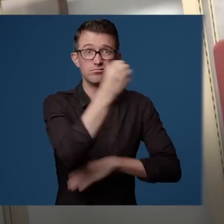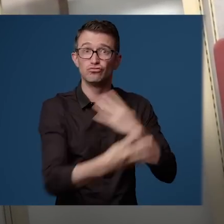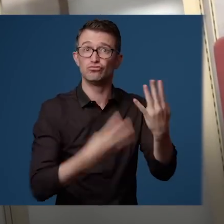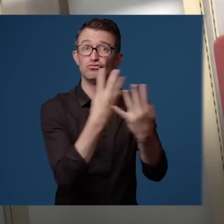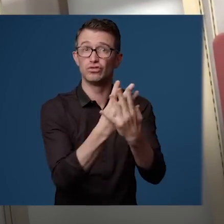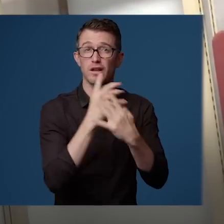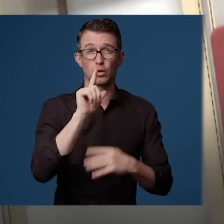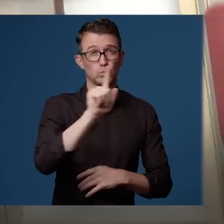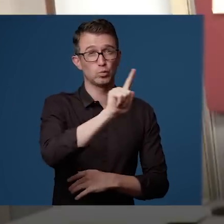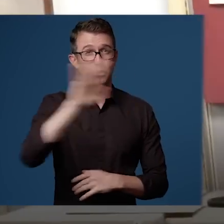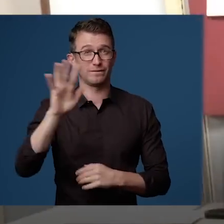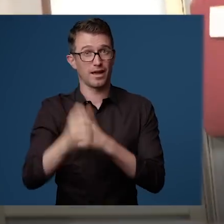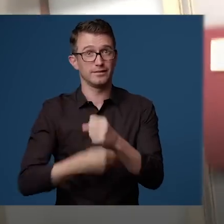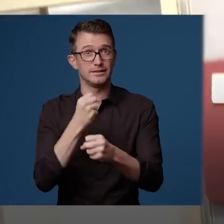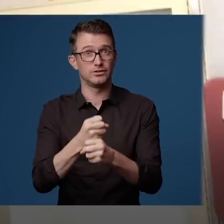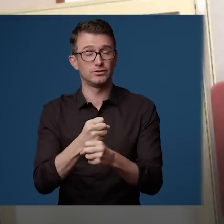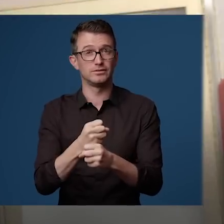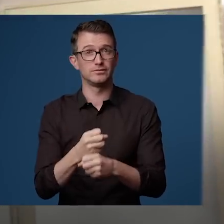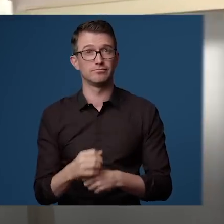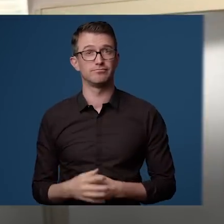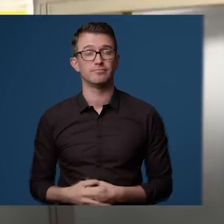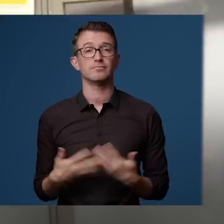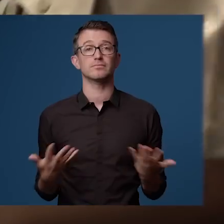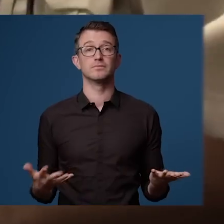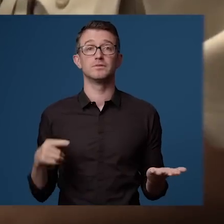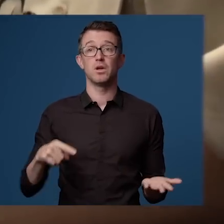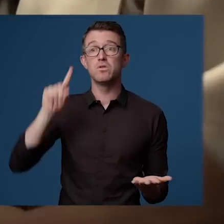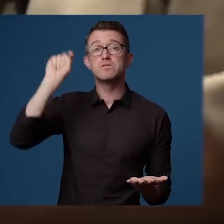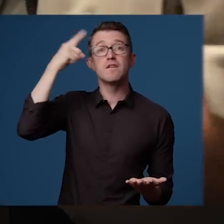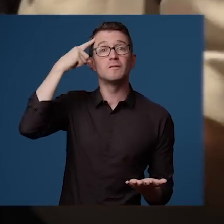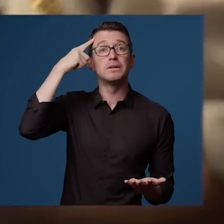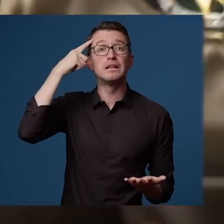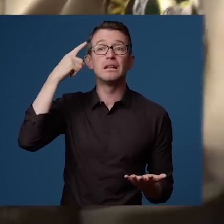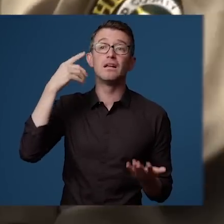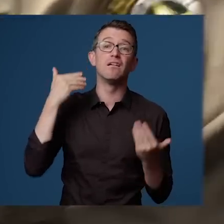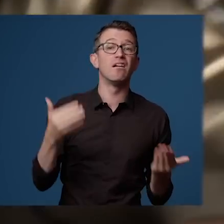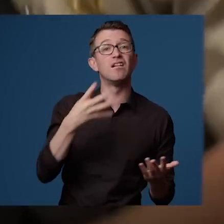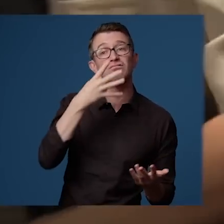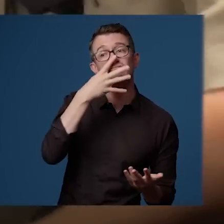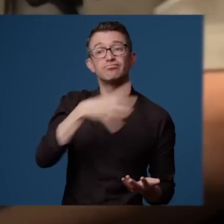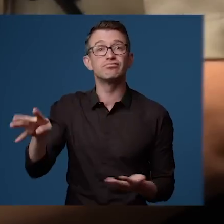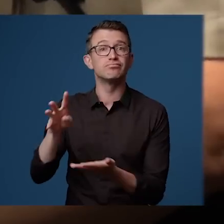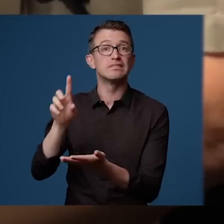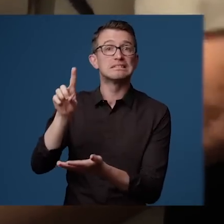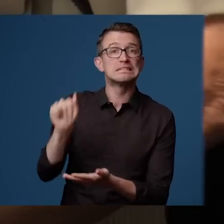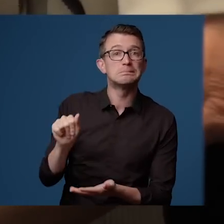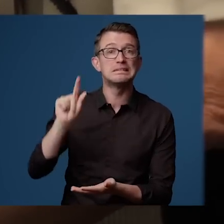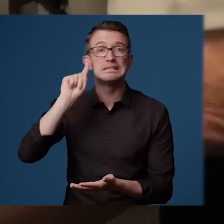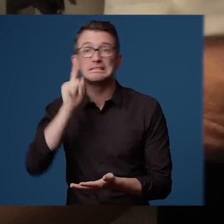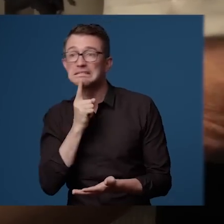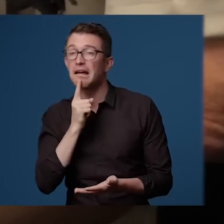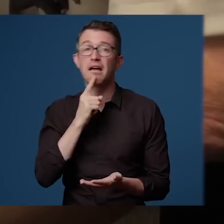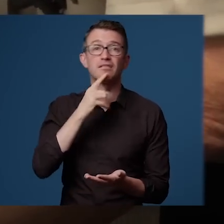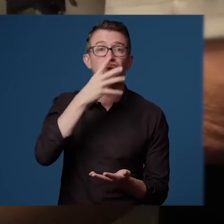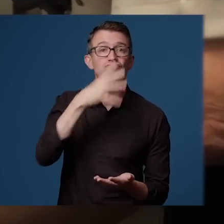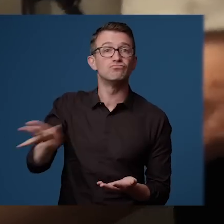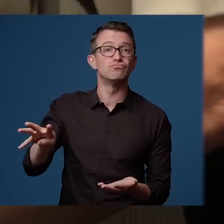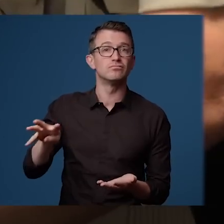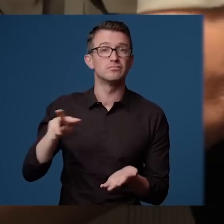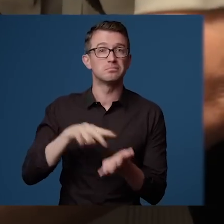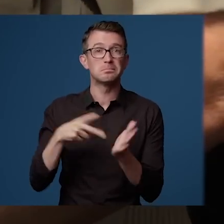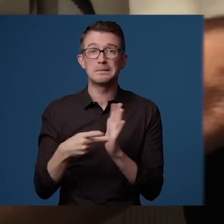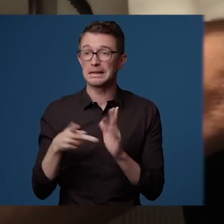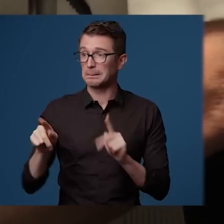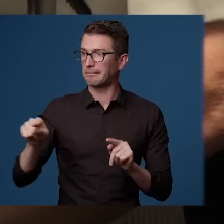years in prison. When the government refuses to take disability into account, people like my client go to prison more